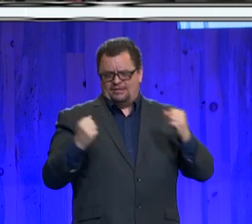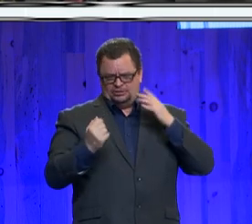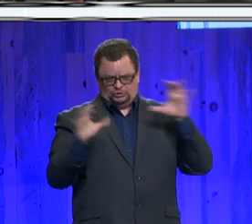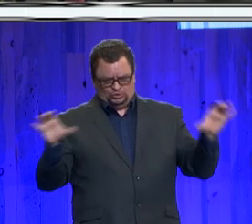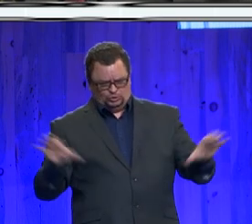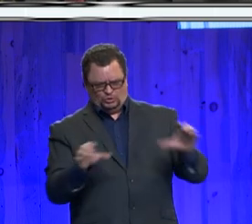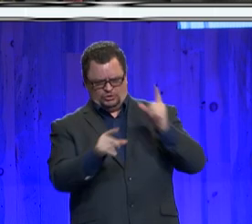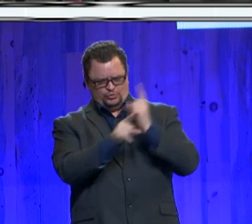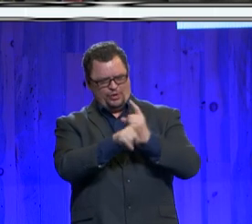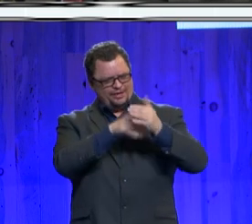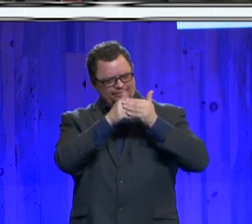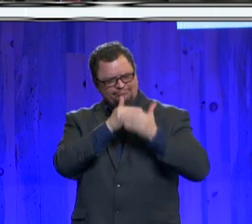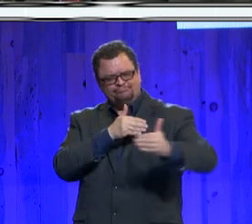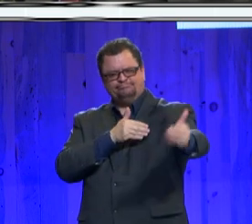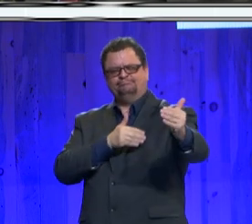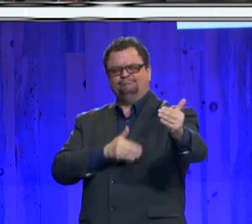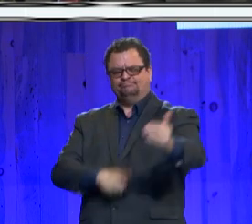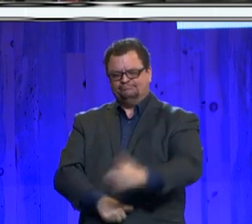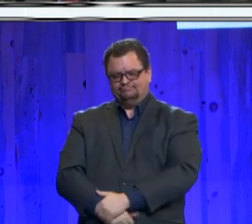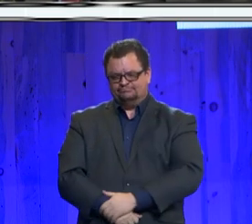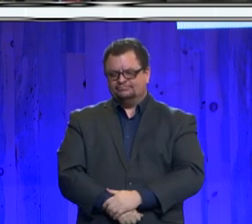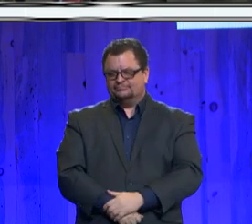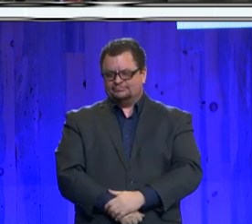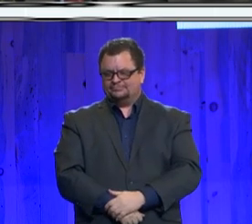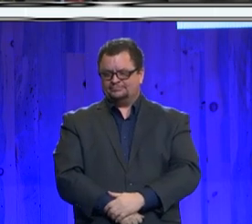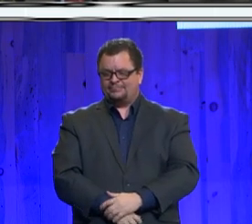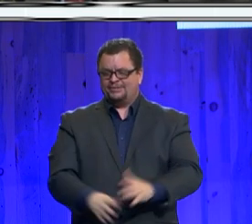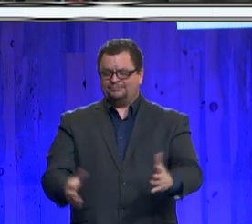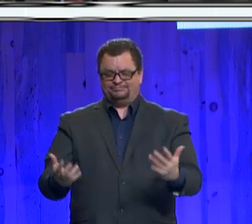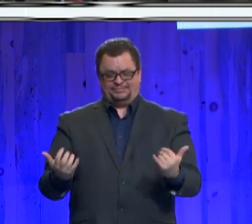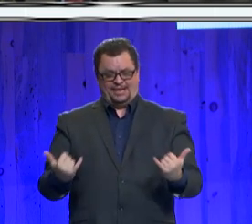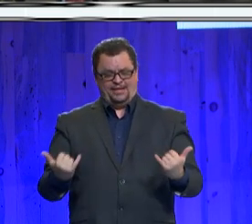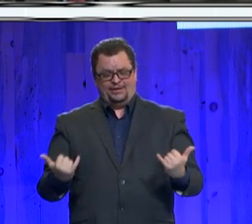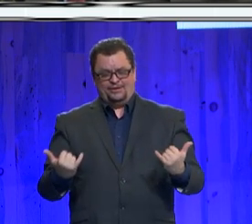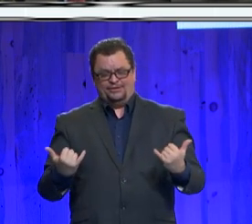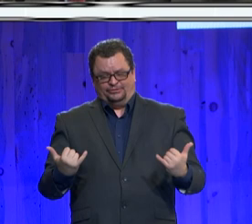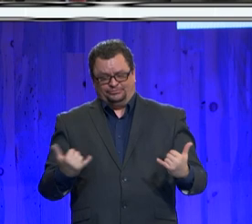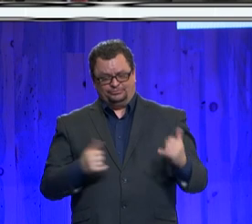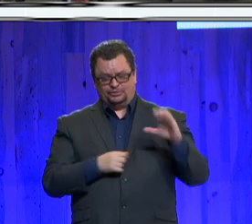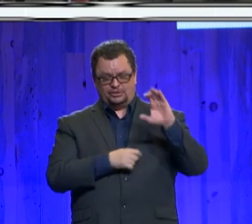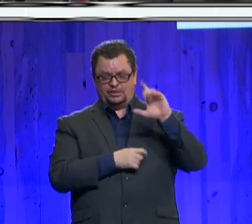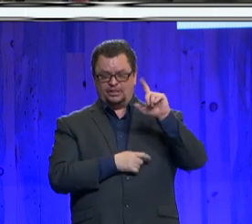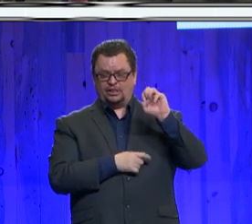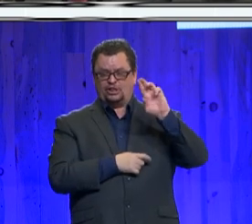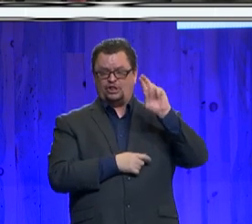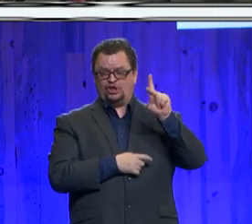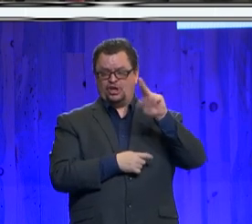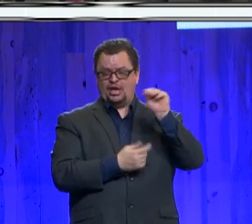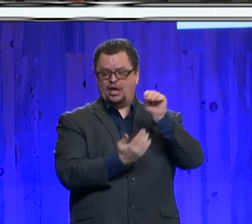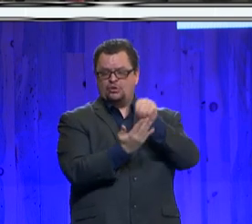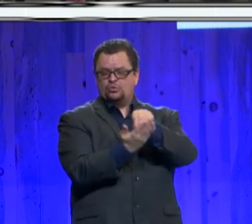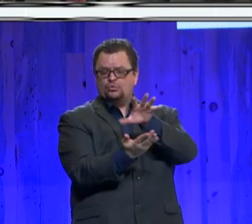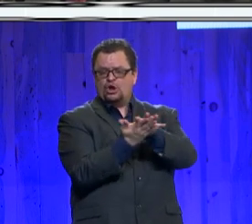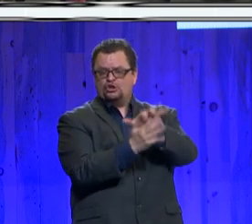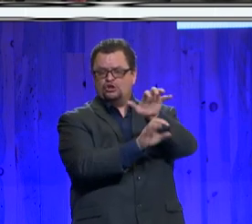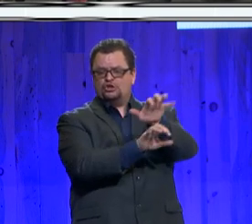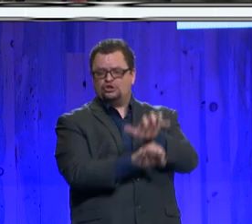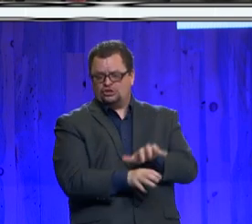Now, we also have an outstanding clerk and recorder's office led by Chuck Browerman. Applause